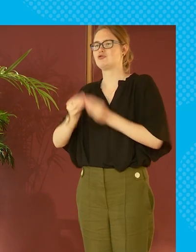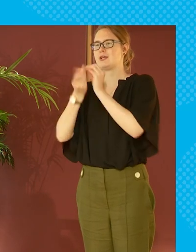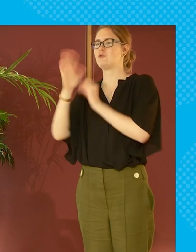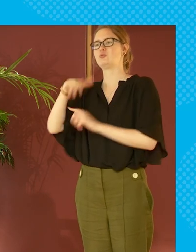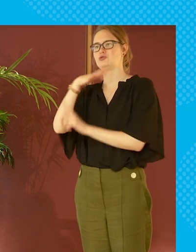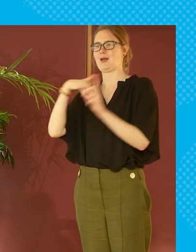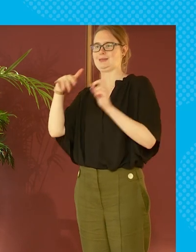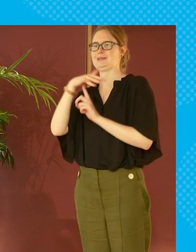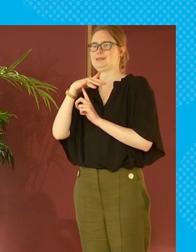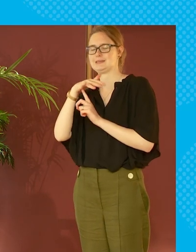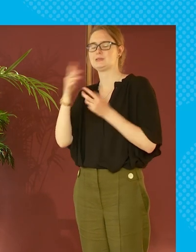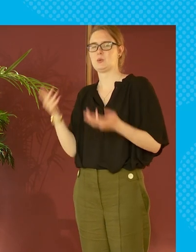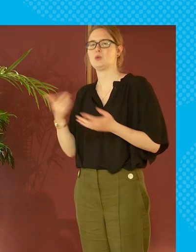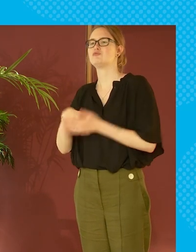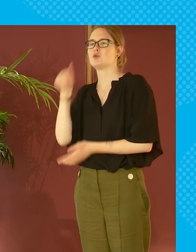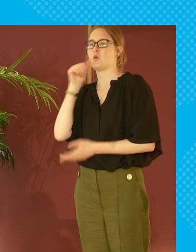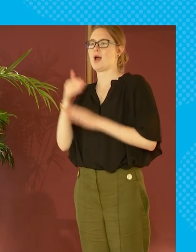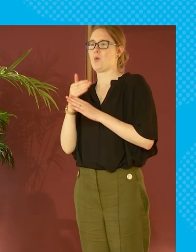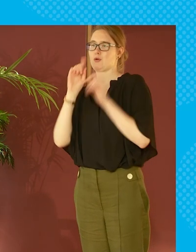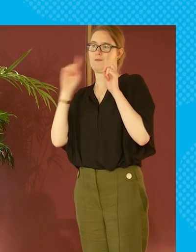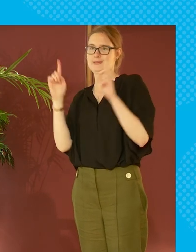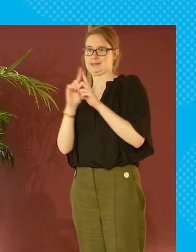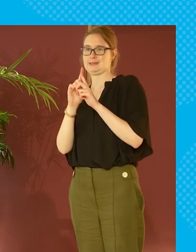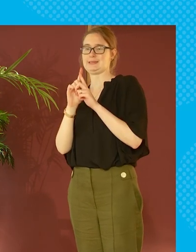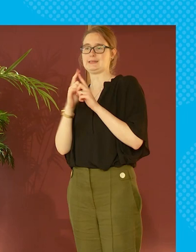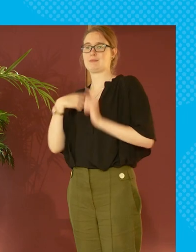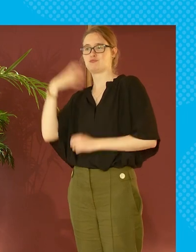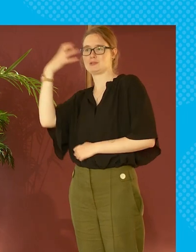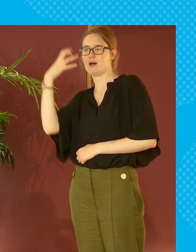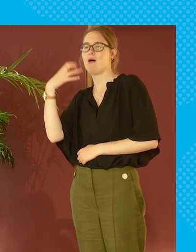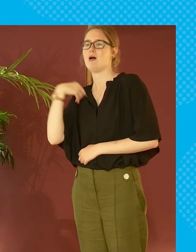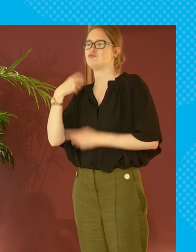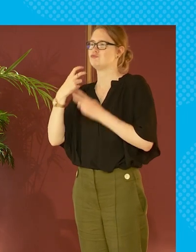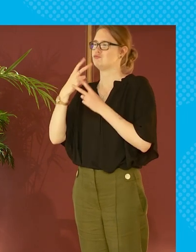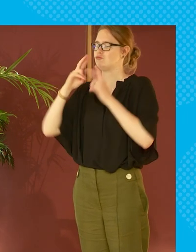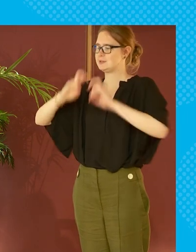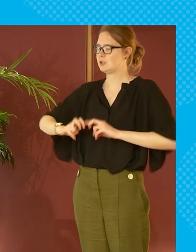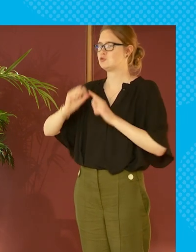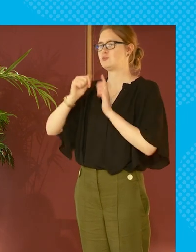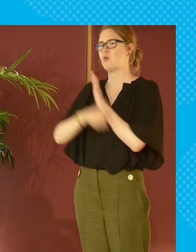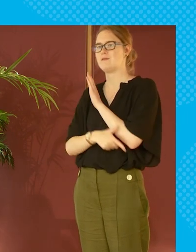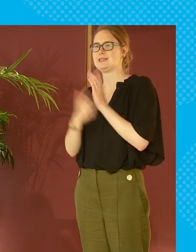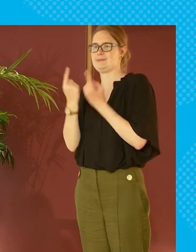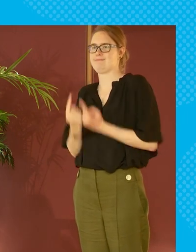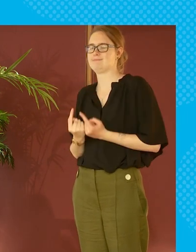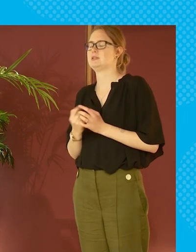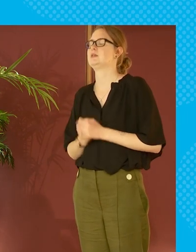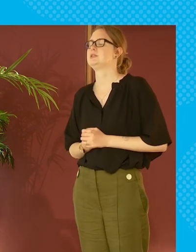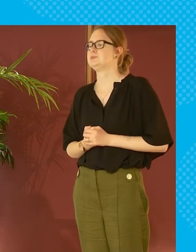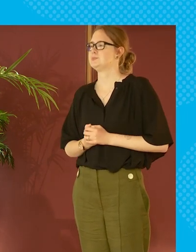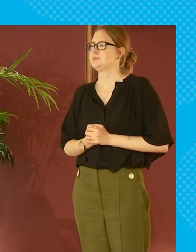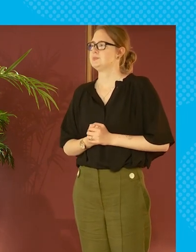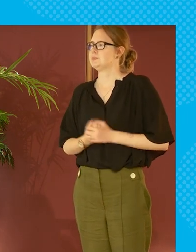created by society stigma so you know i work in a university as a professor and researcher on poverty matters